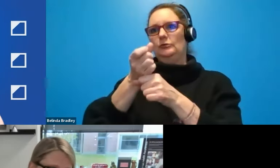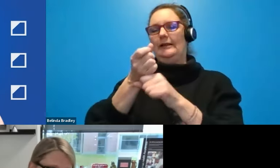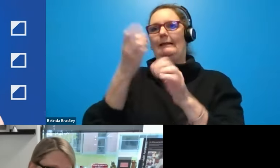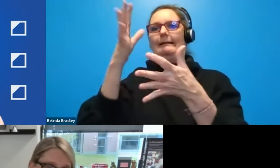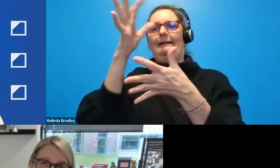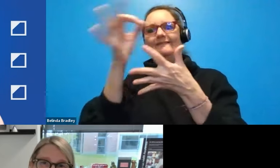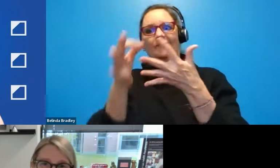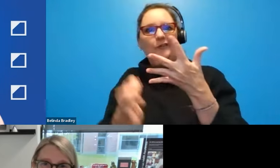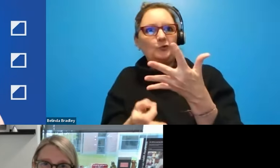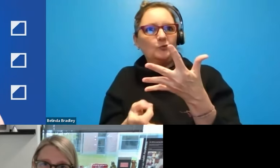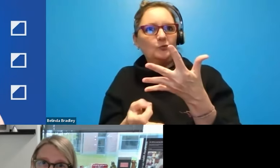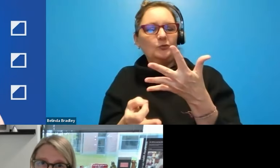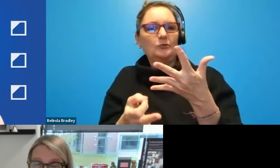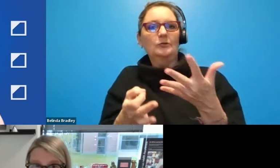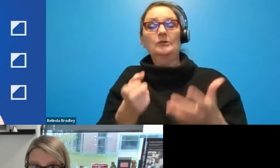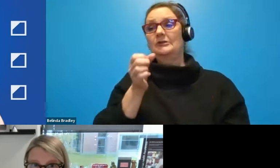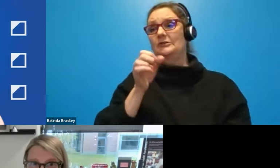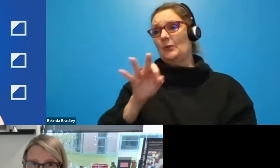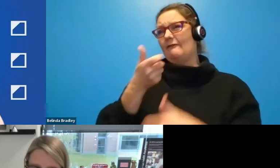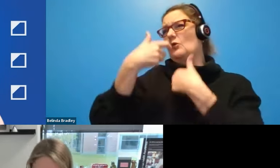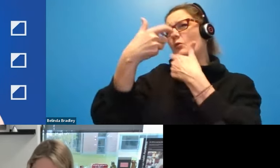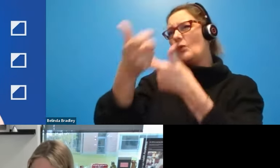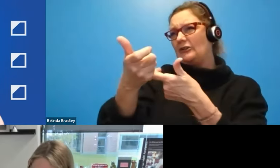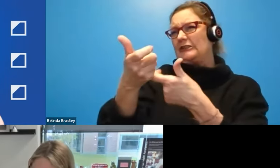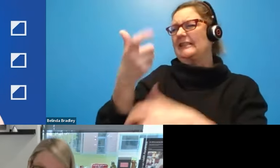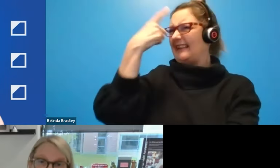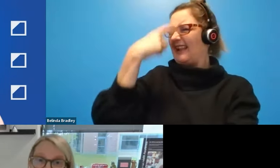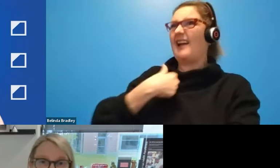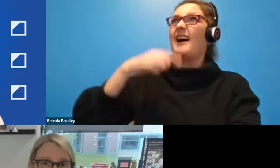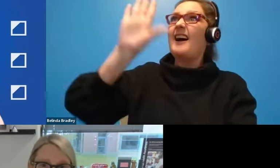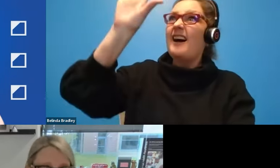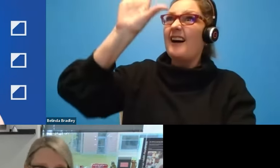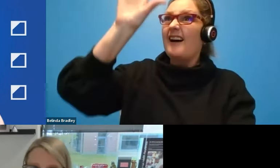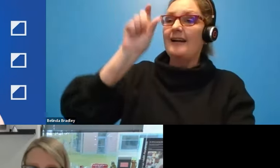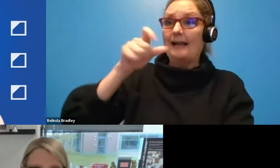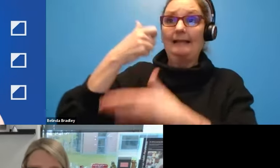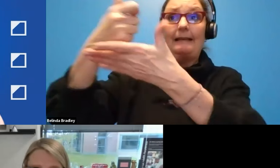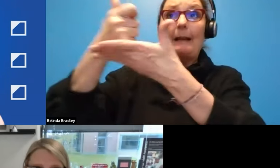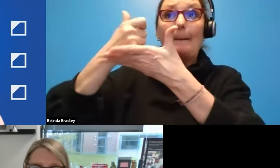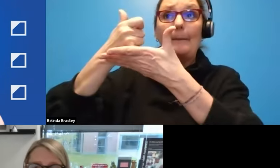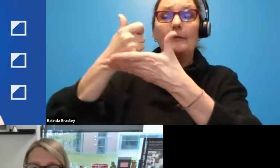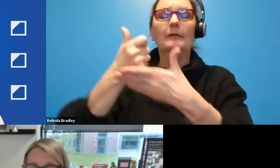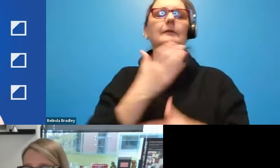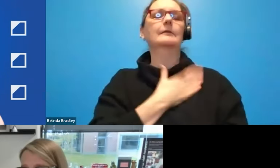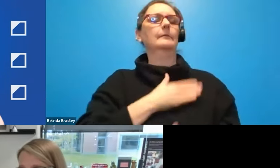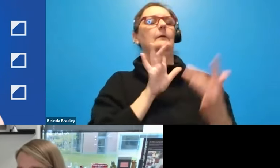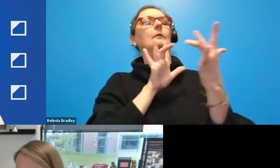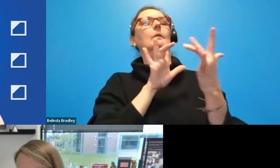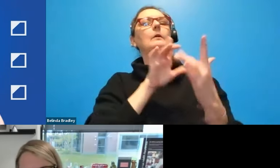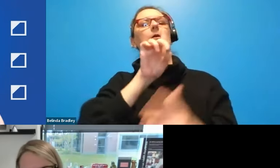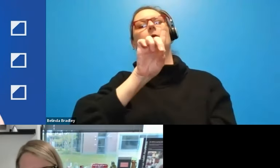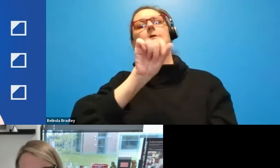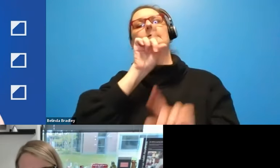I, you know, if you're sitting on this call, you're like, I need help. Um, please contact the disability answer desk. Um,